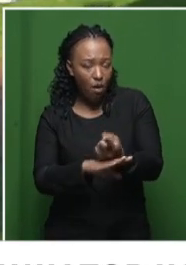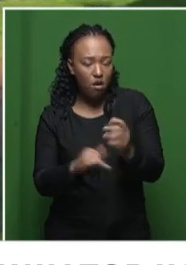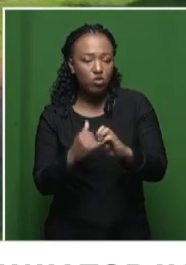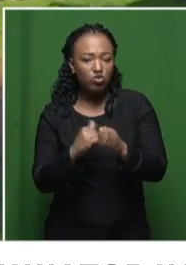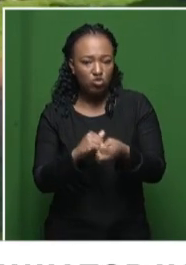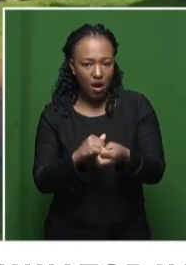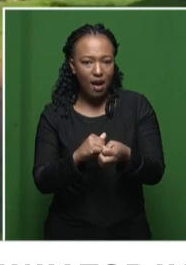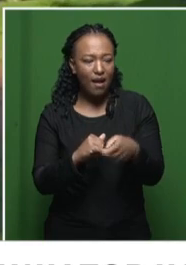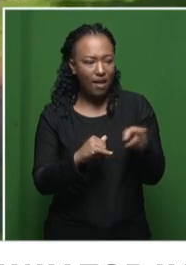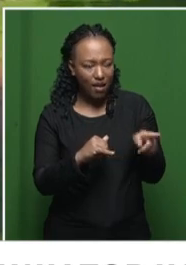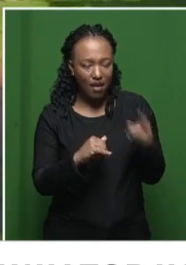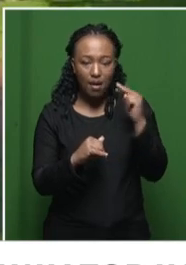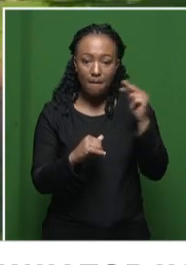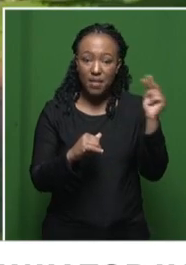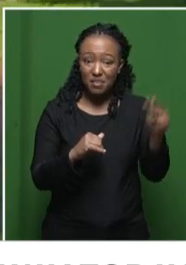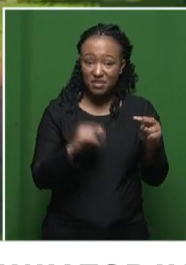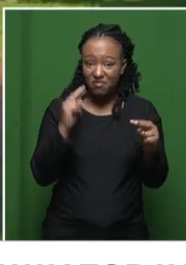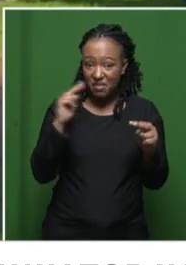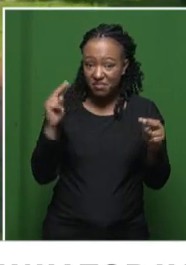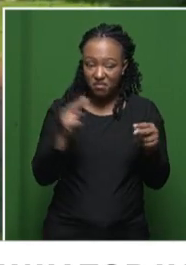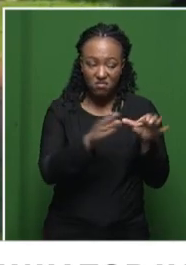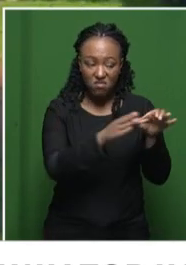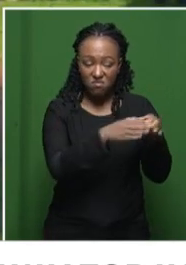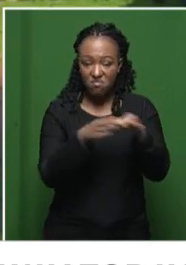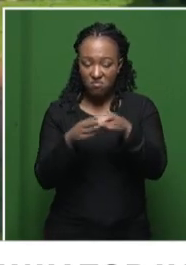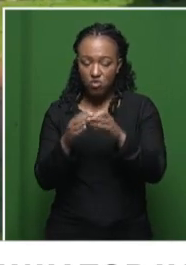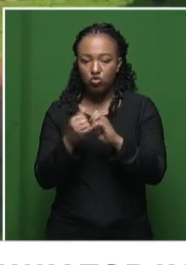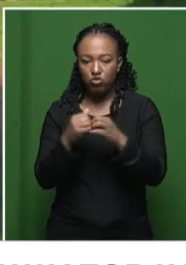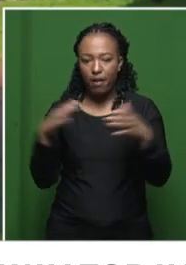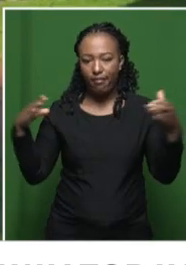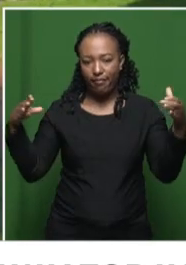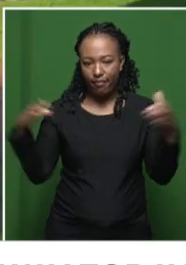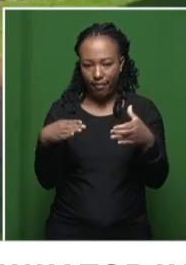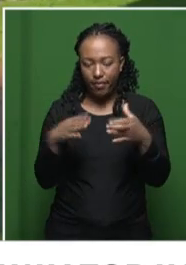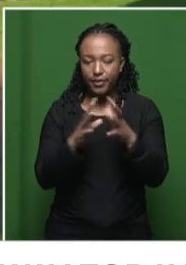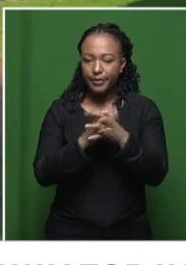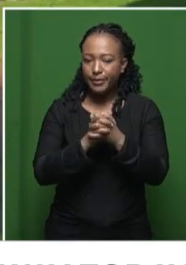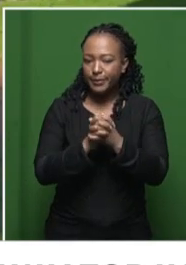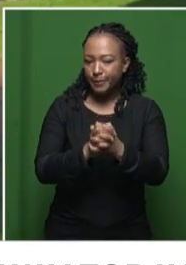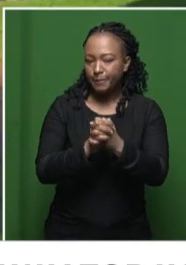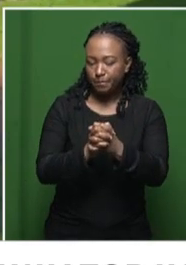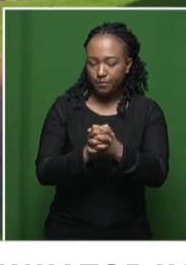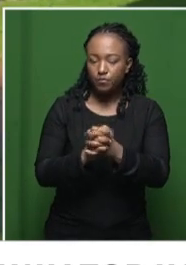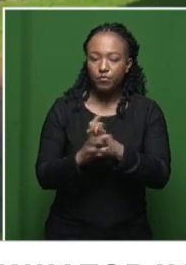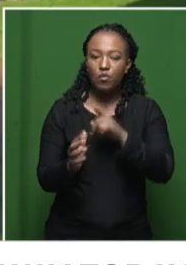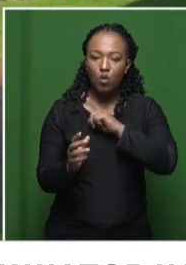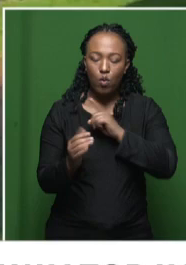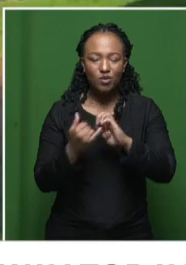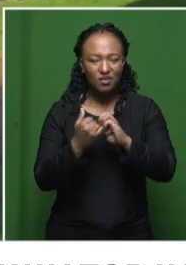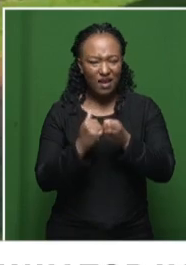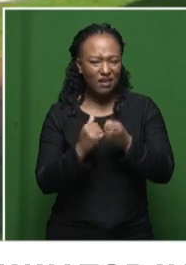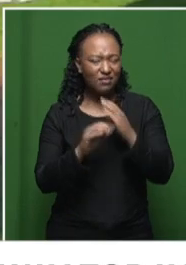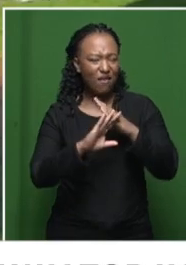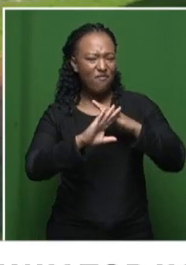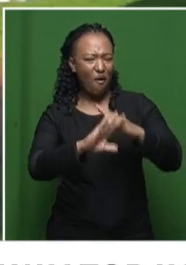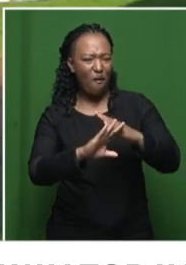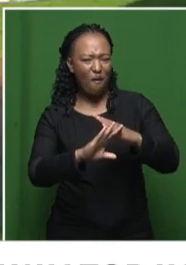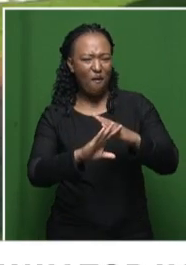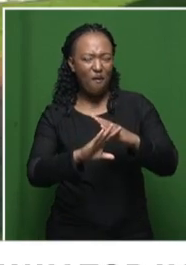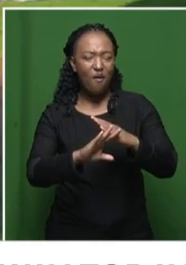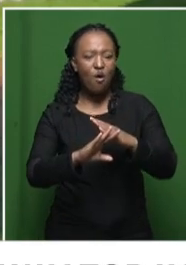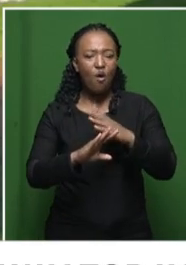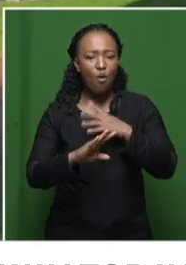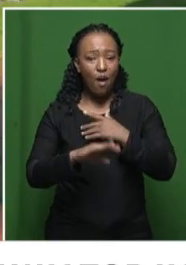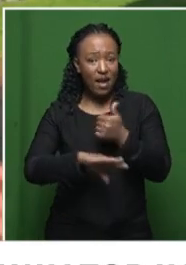these two particular perspectives of the Eastern Cape province in having a unity slate in order to try and avoid the festival of chairs